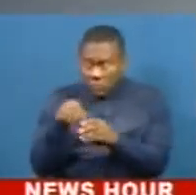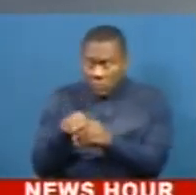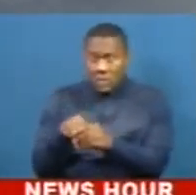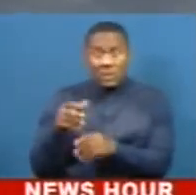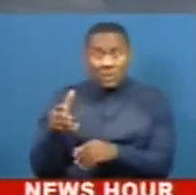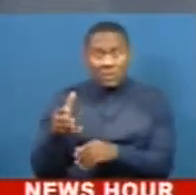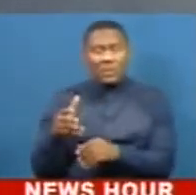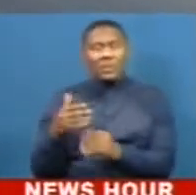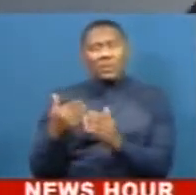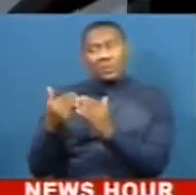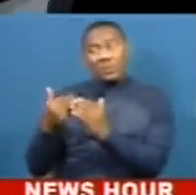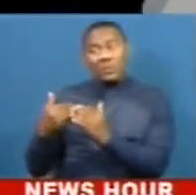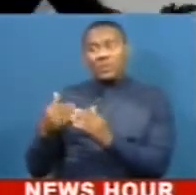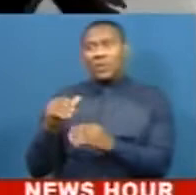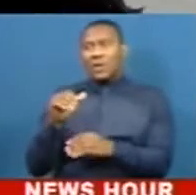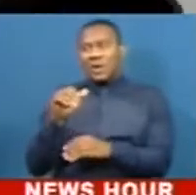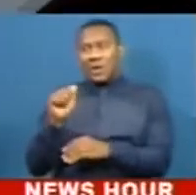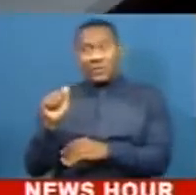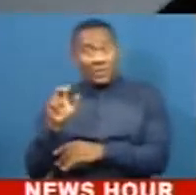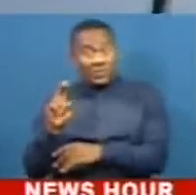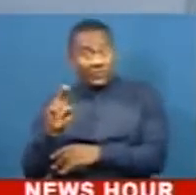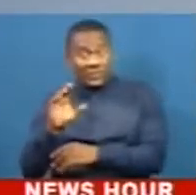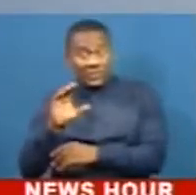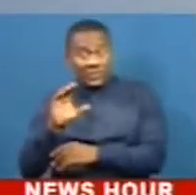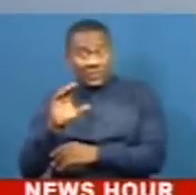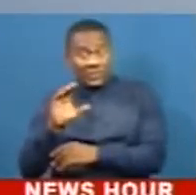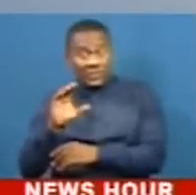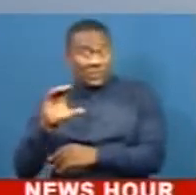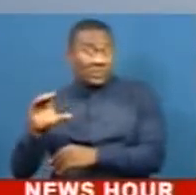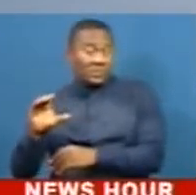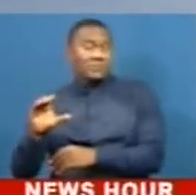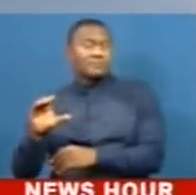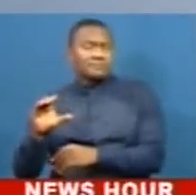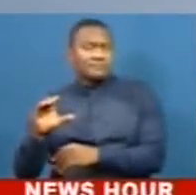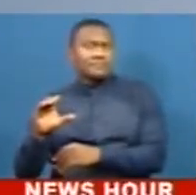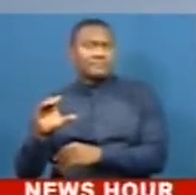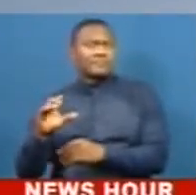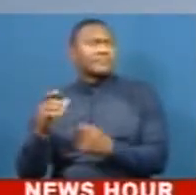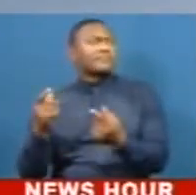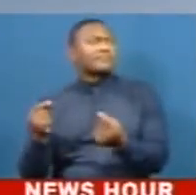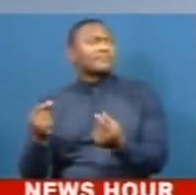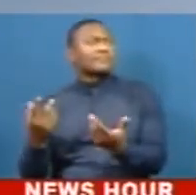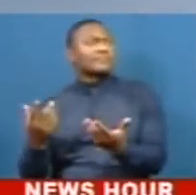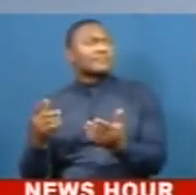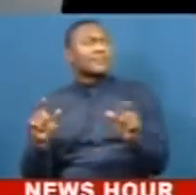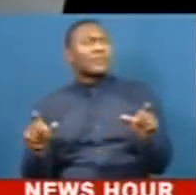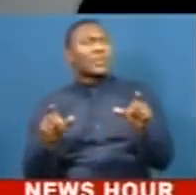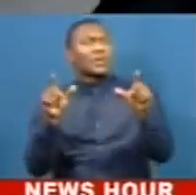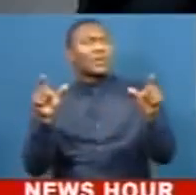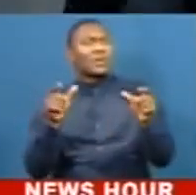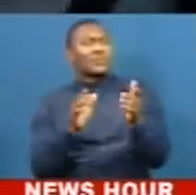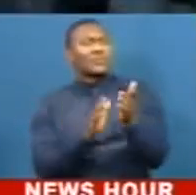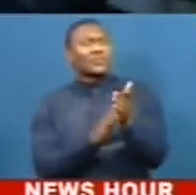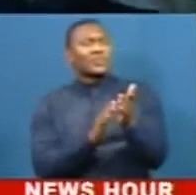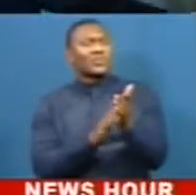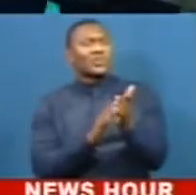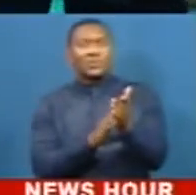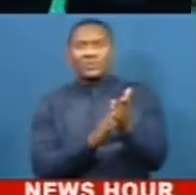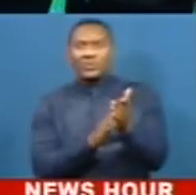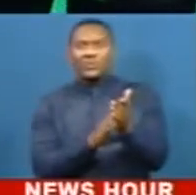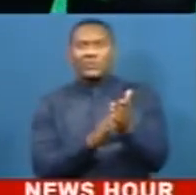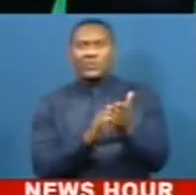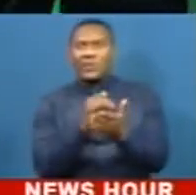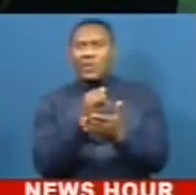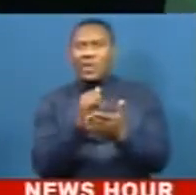this, the African University College of Communications, AUCC, has launched the School of Creative Arts